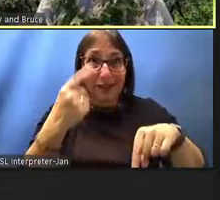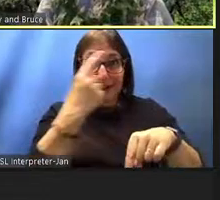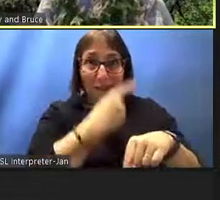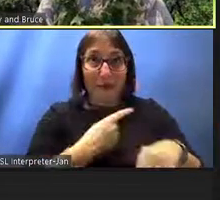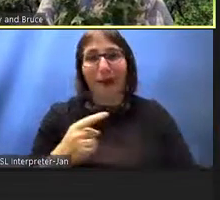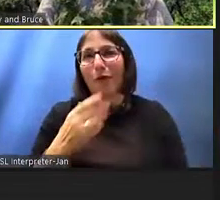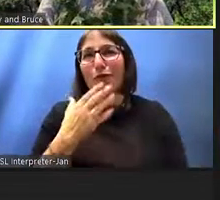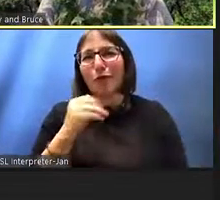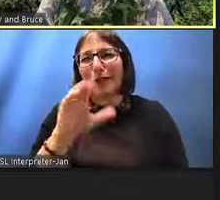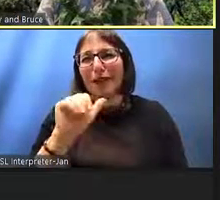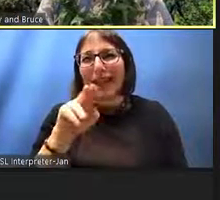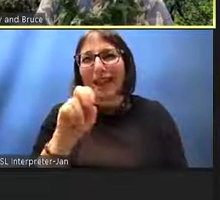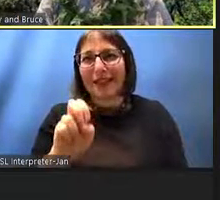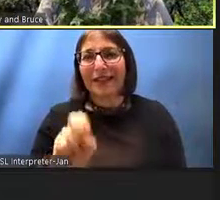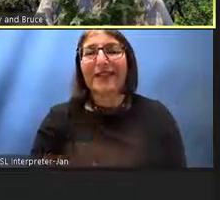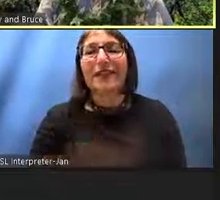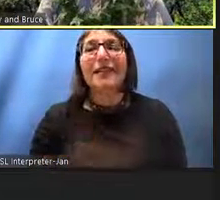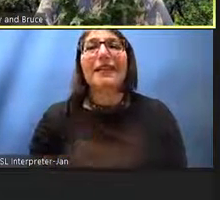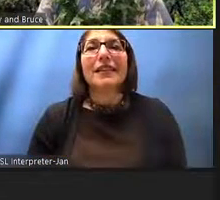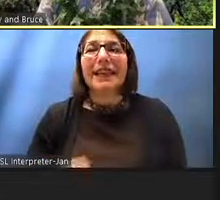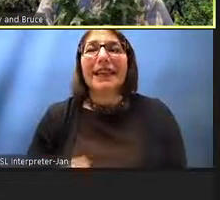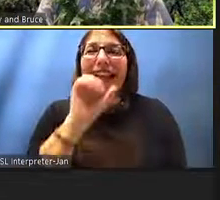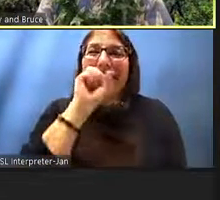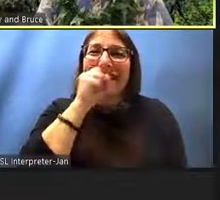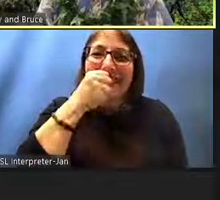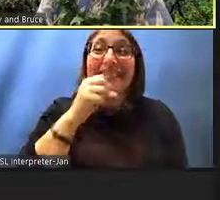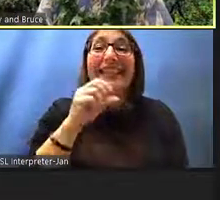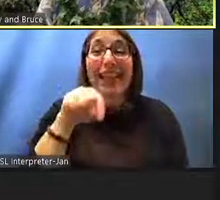the um uh